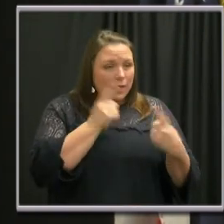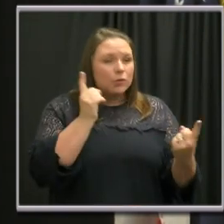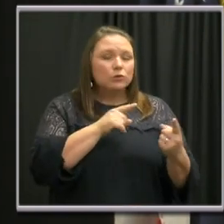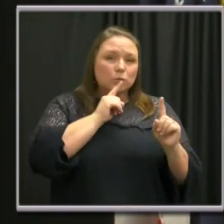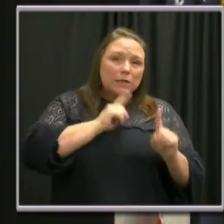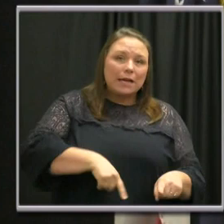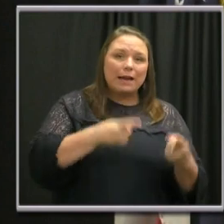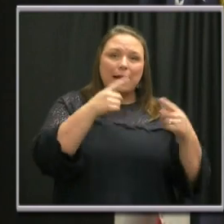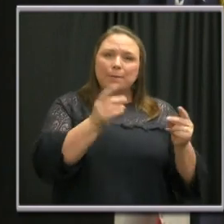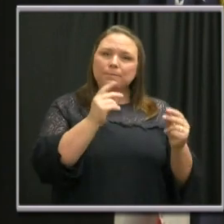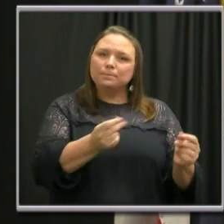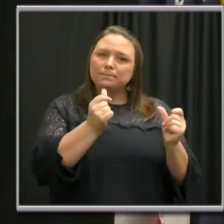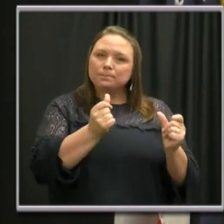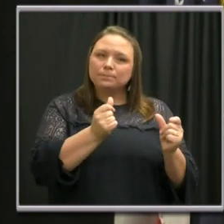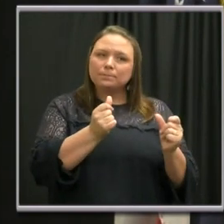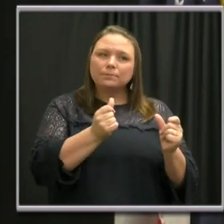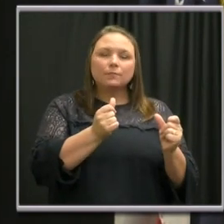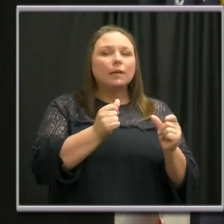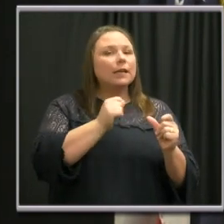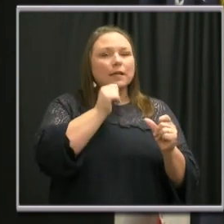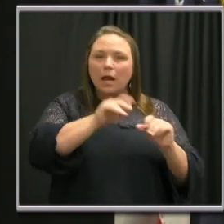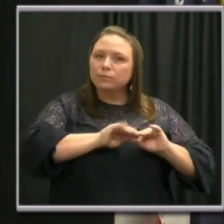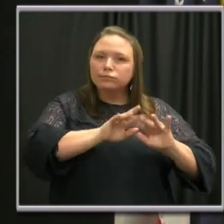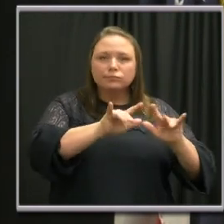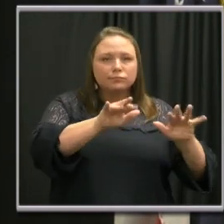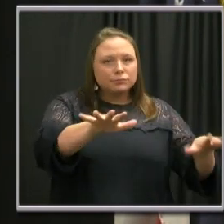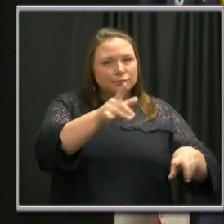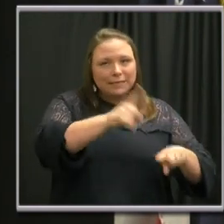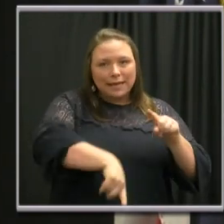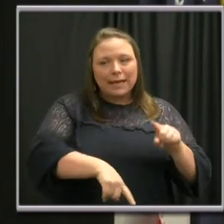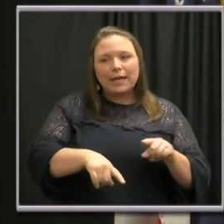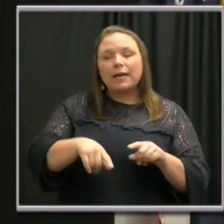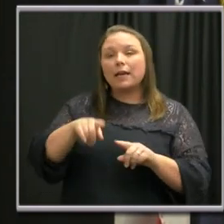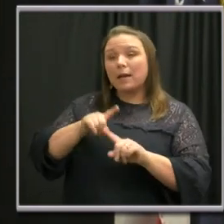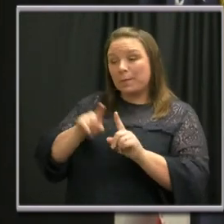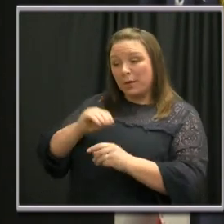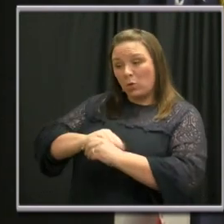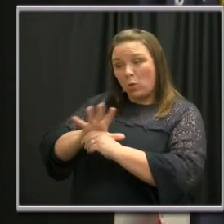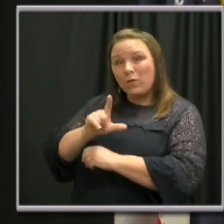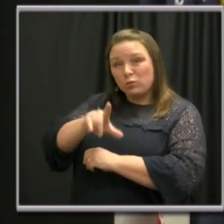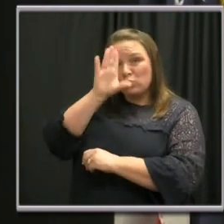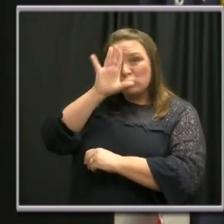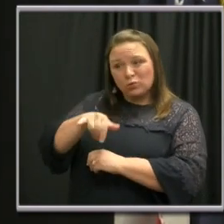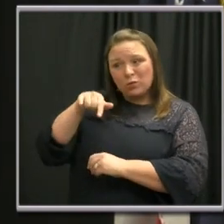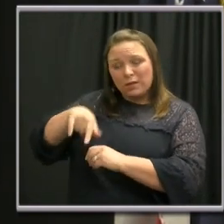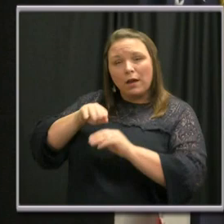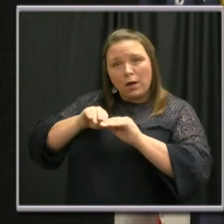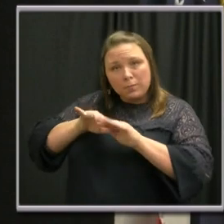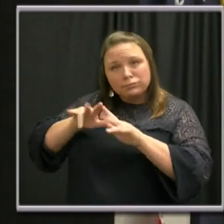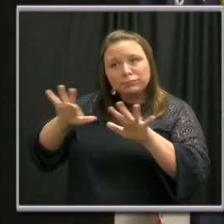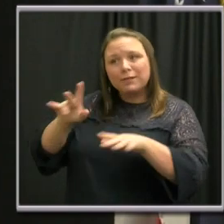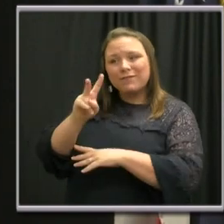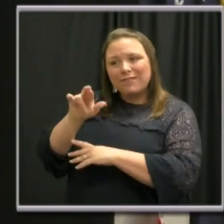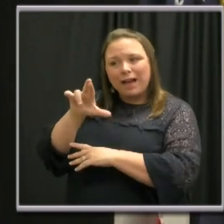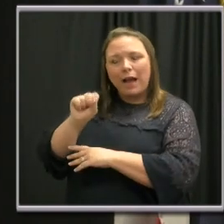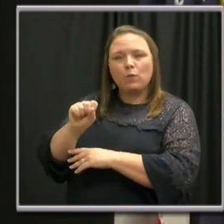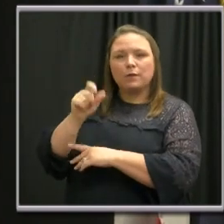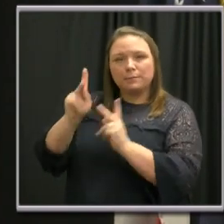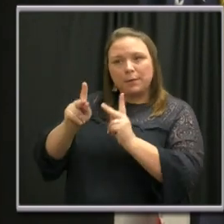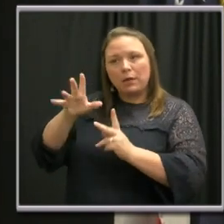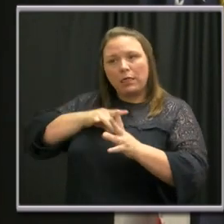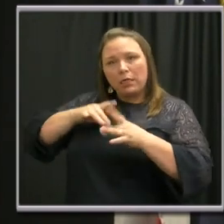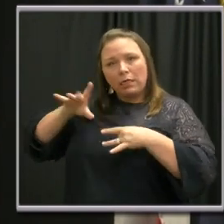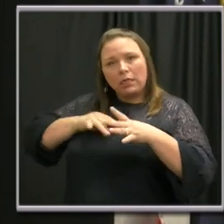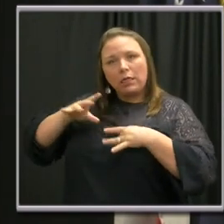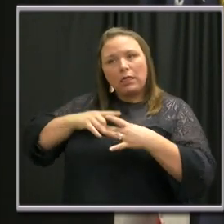can happen within minutes and they're not contagious. And that's unlike COVID-19 which, as you know, is caused by a virus which is highly contagious.